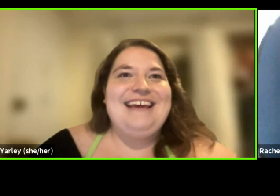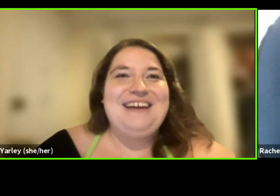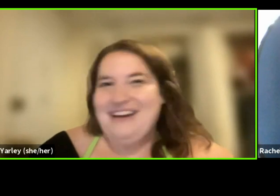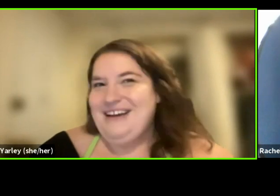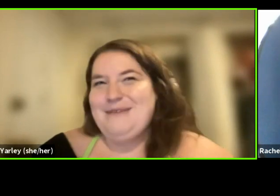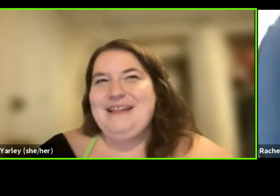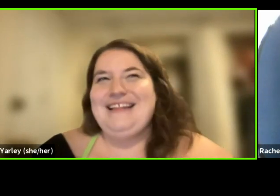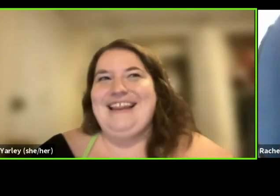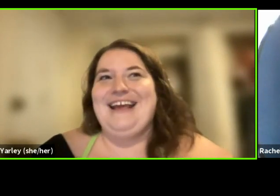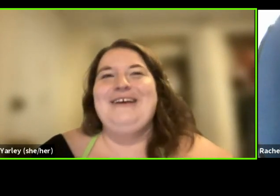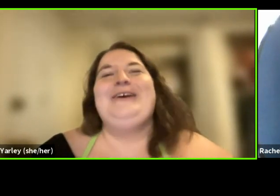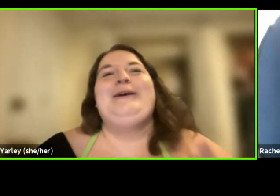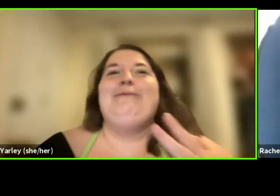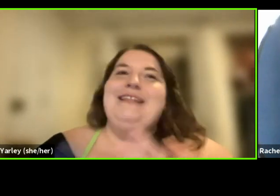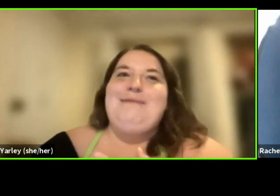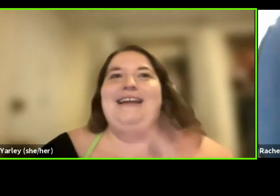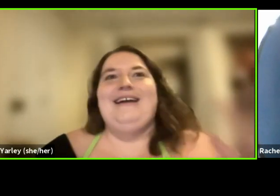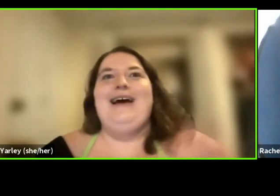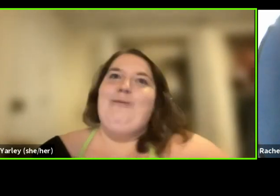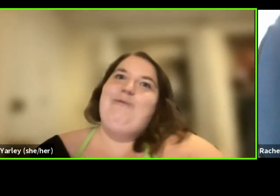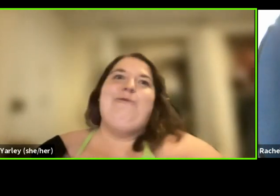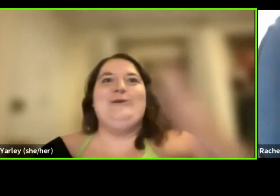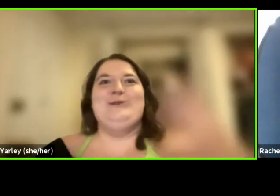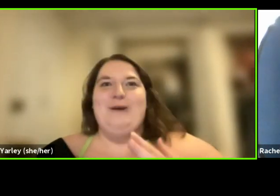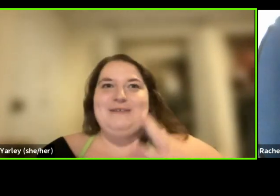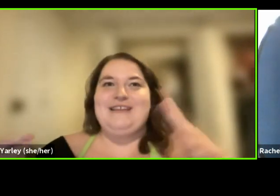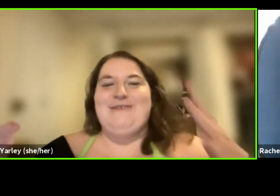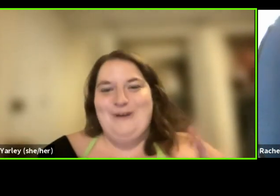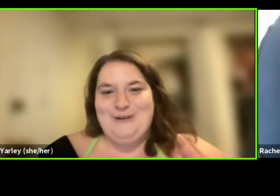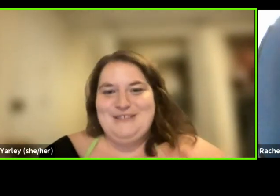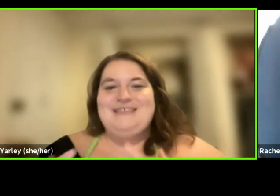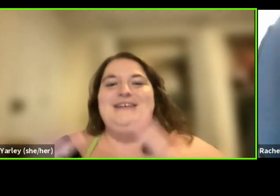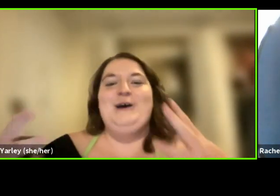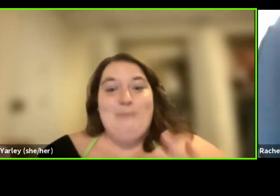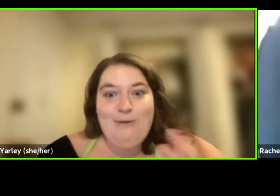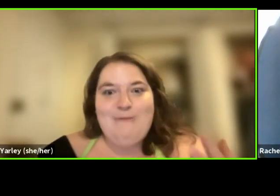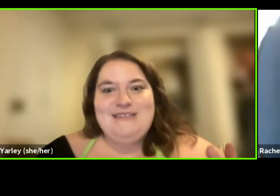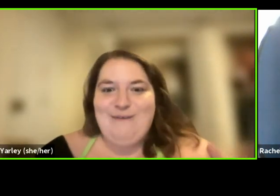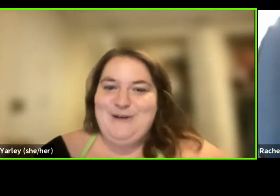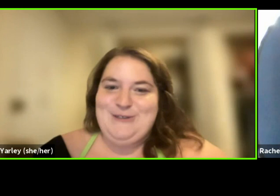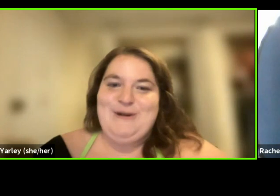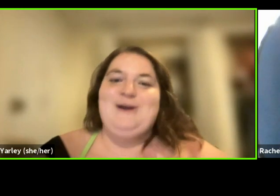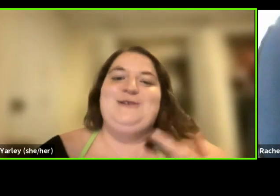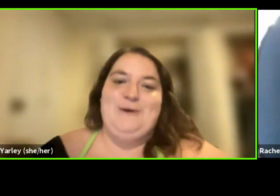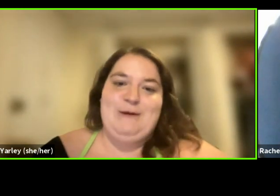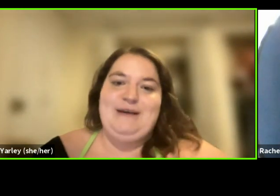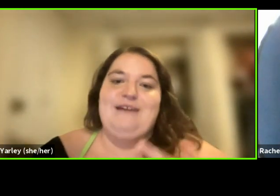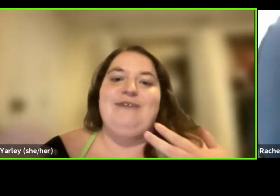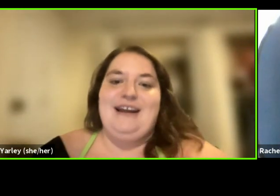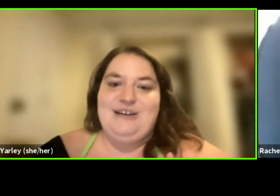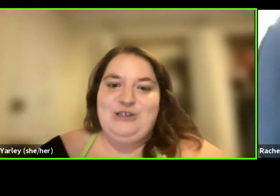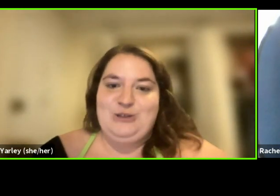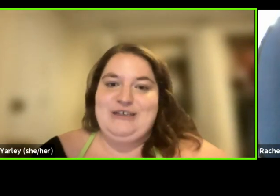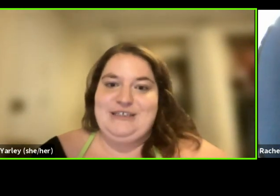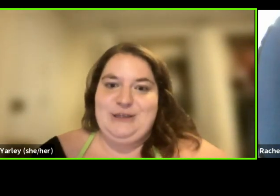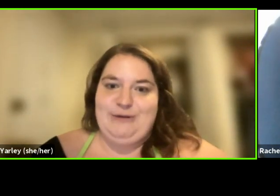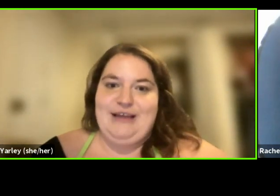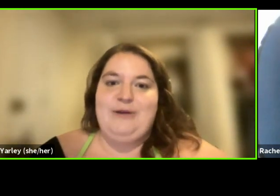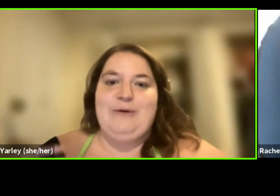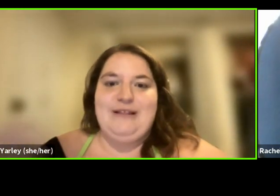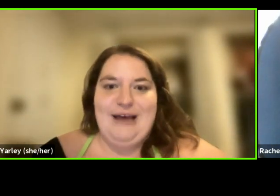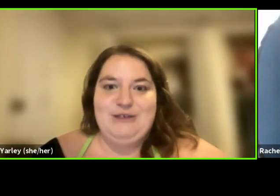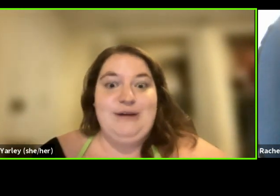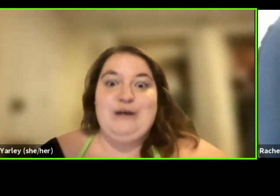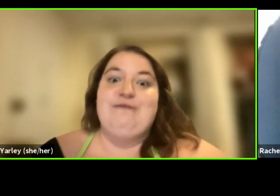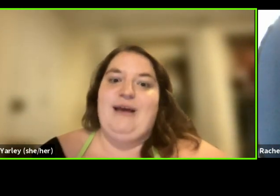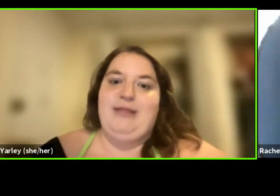but then I think something that like, really made it come full. So it was like the first moment was that first rehearsal when we invited children into the room,